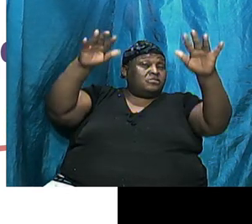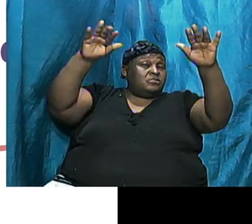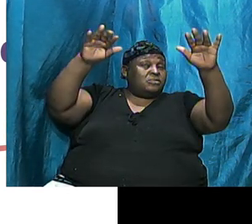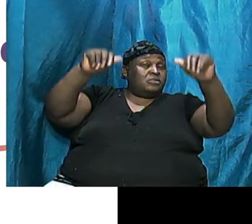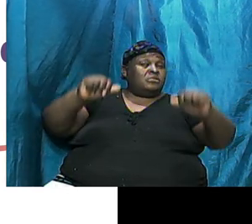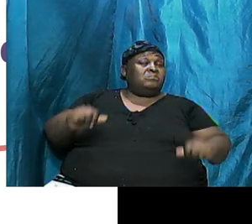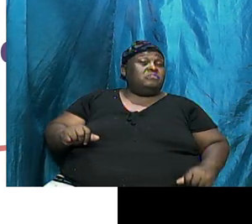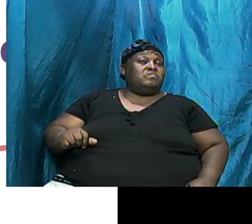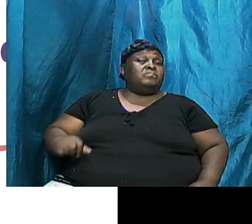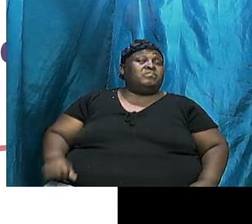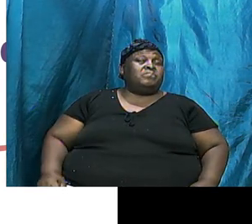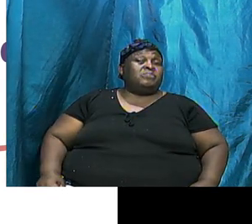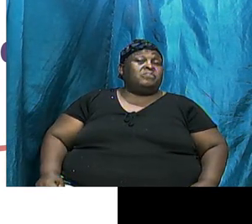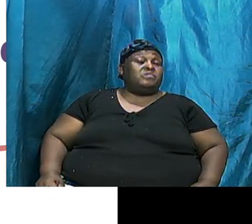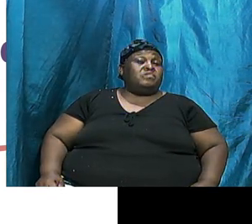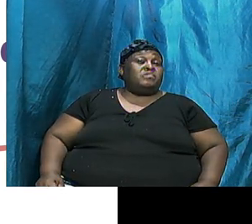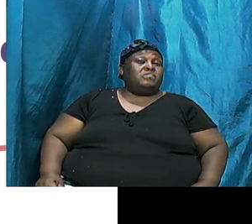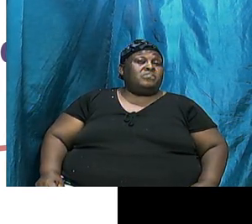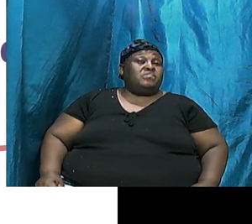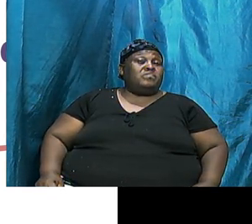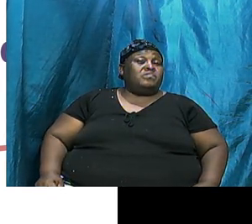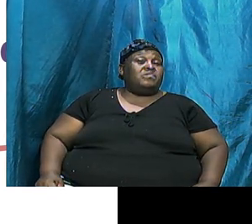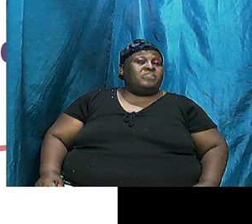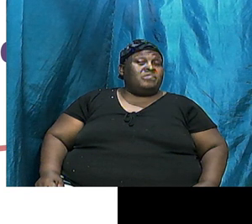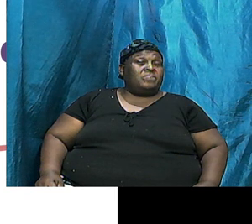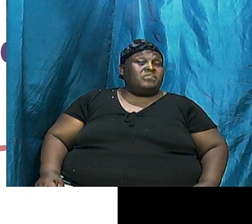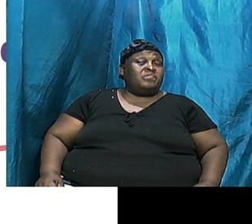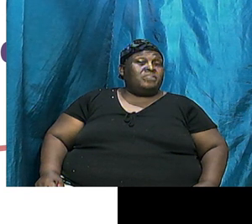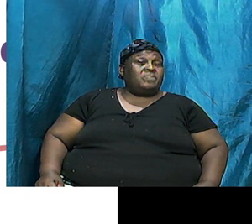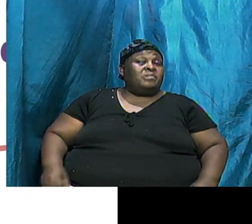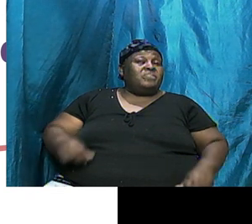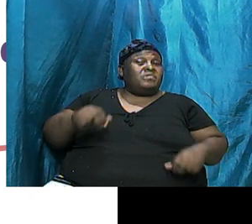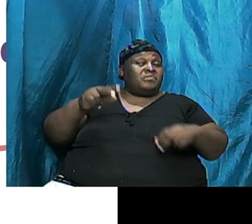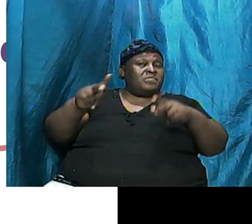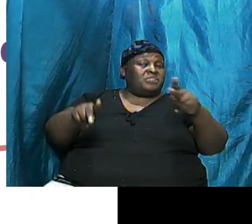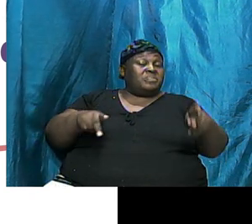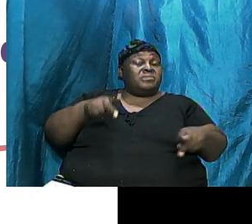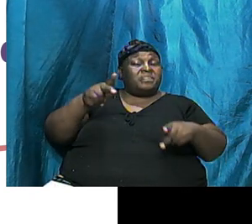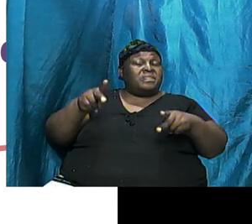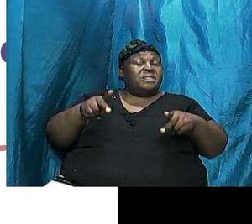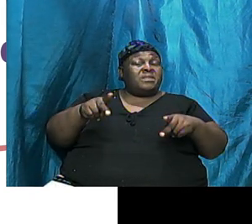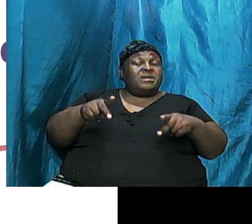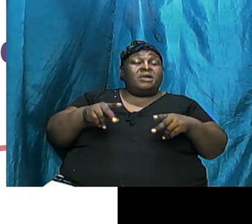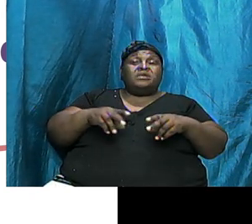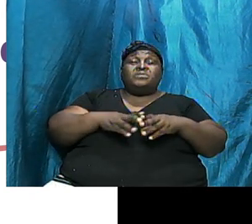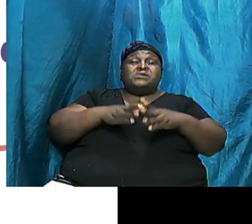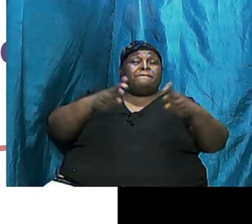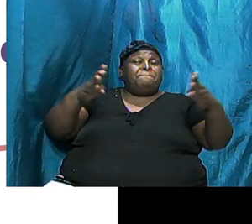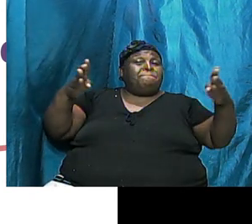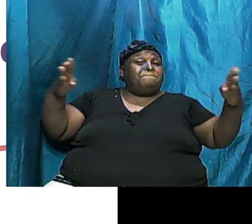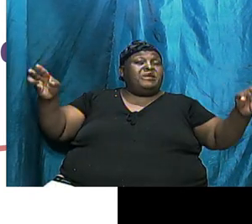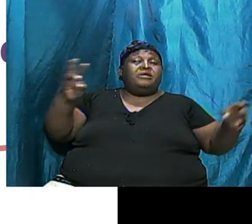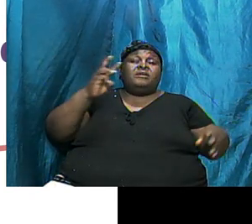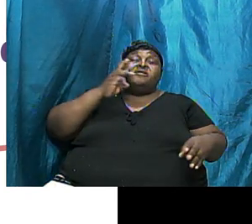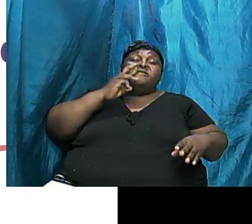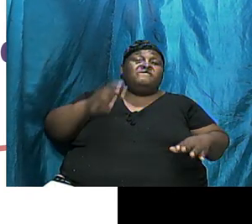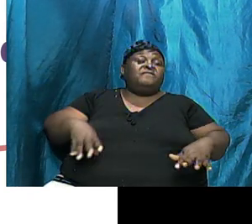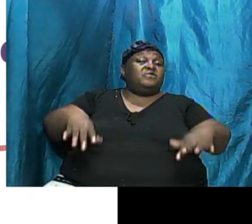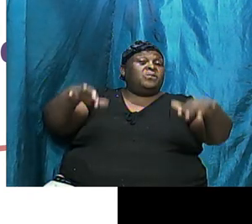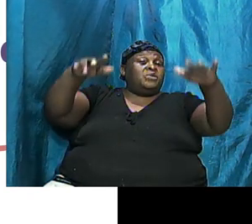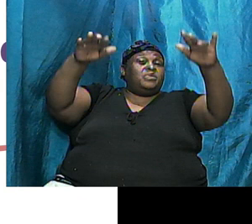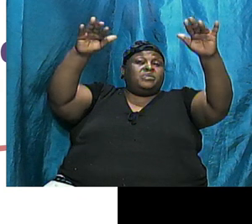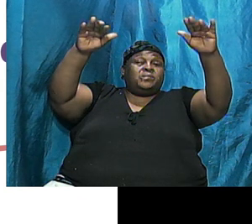Vast Worldwide Was At That Time Well Folks Argue About That But It Was Massive It Went